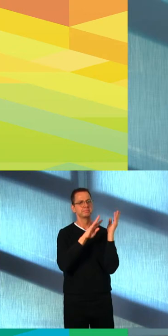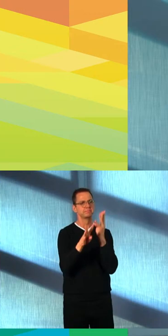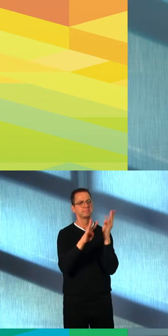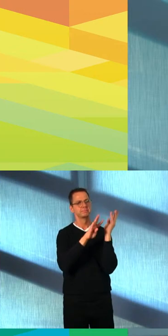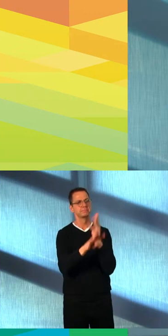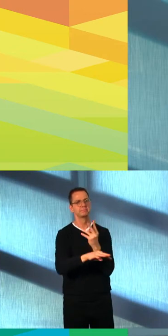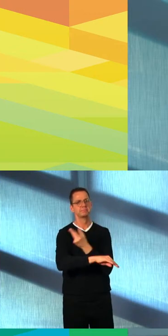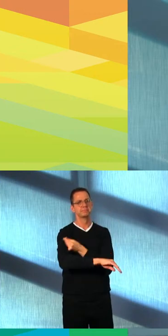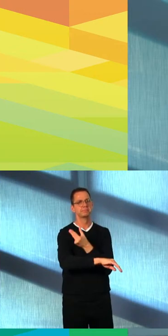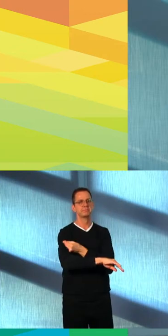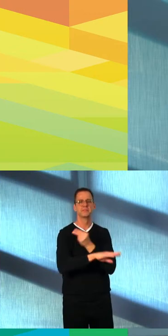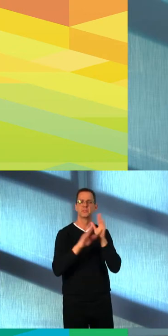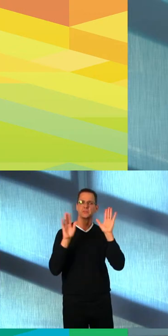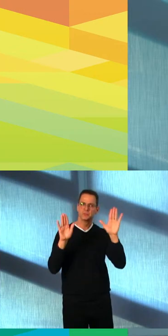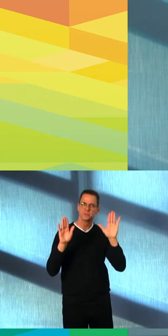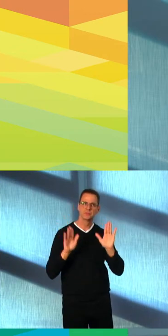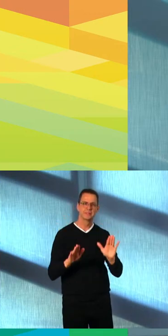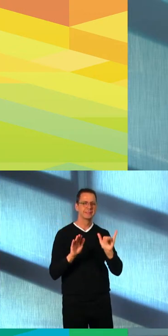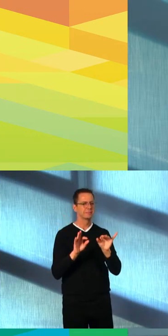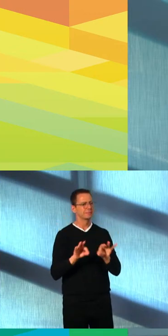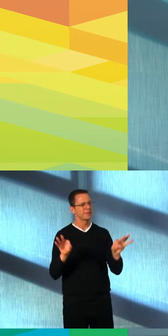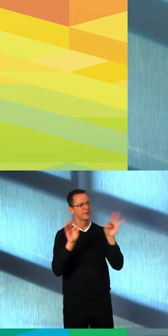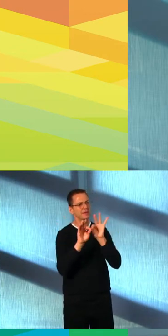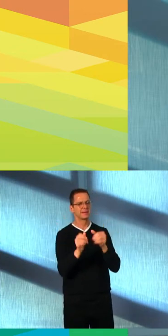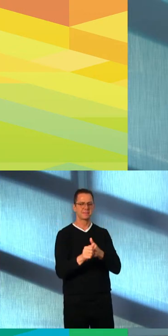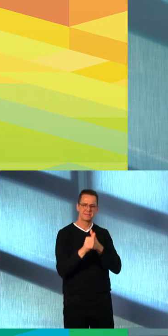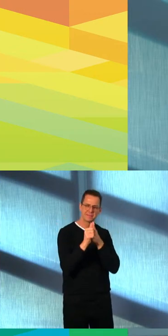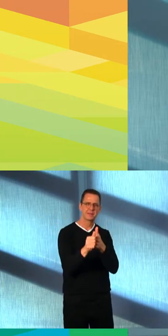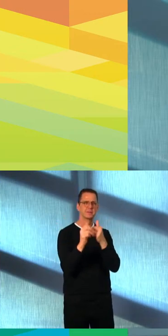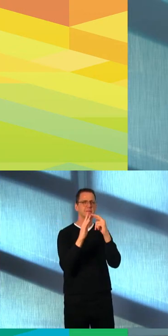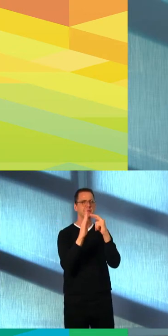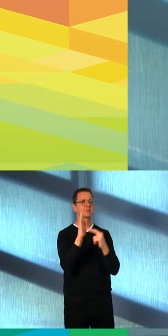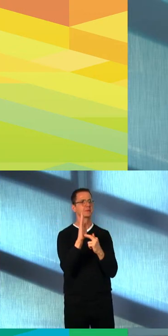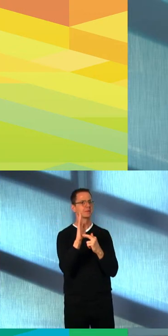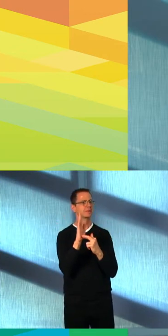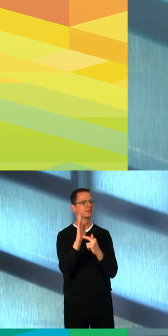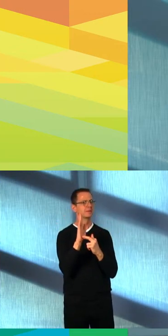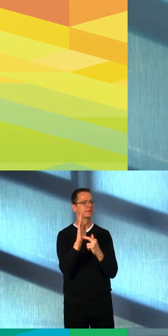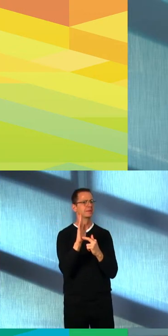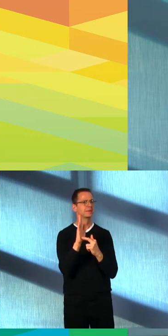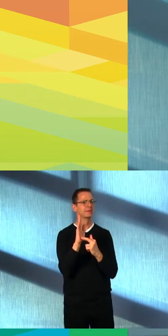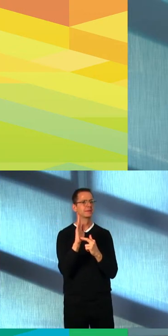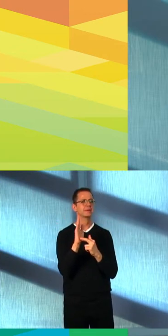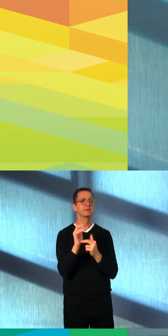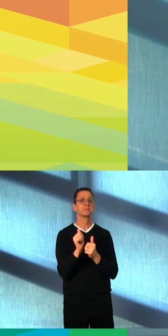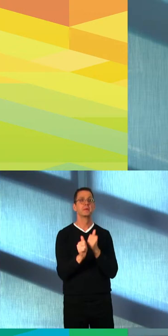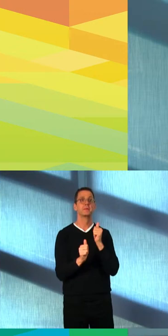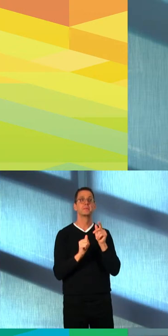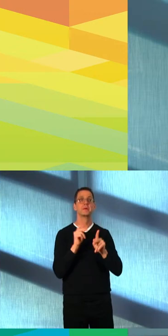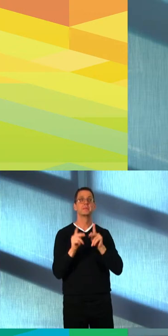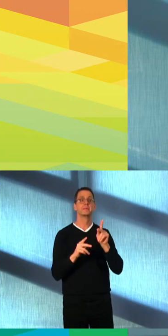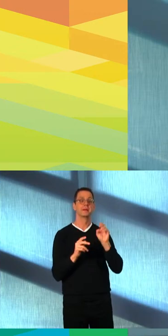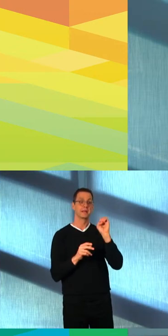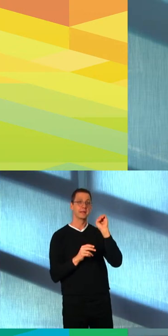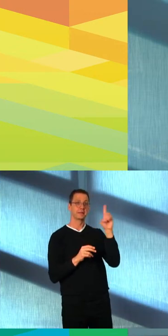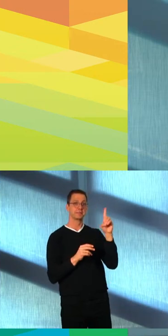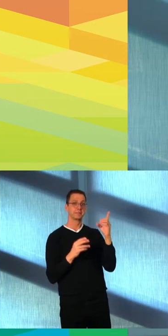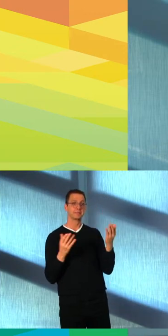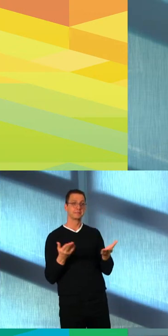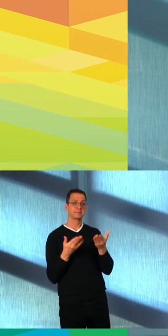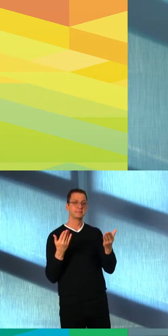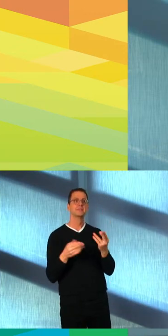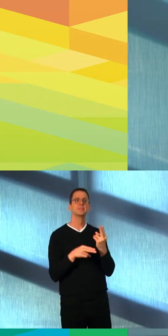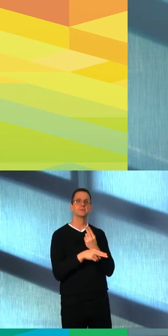enforce the temporary face covering bylaw, and compliance remains very high. There is also caution. The number of variant